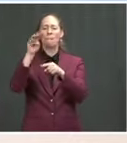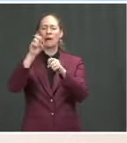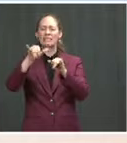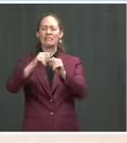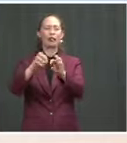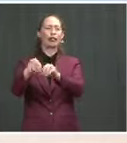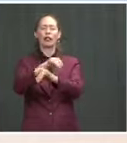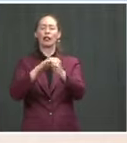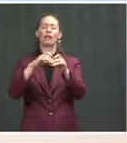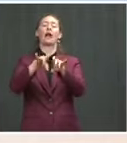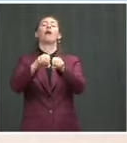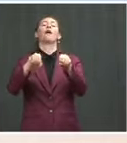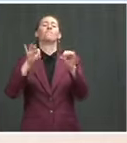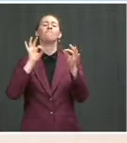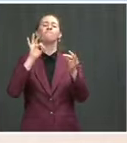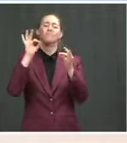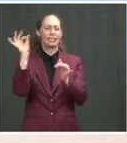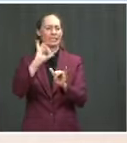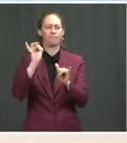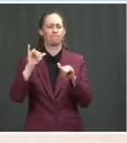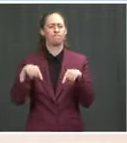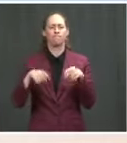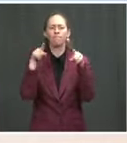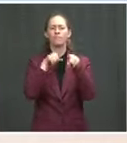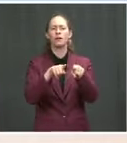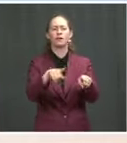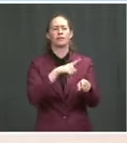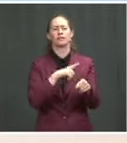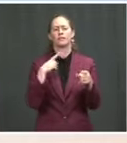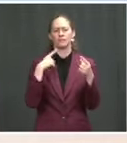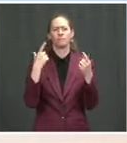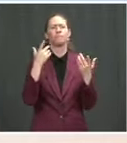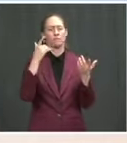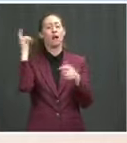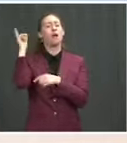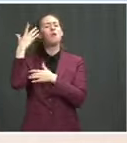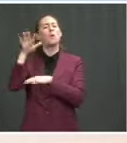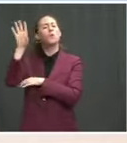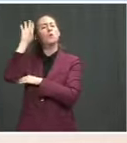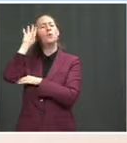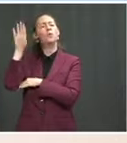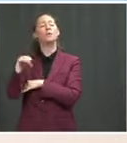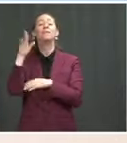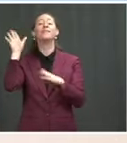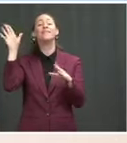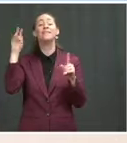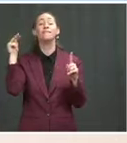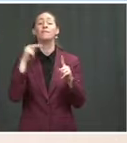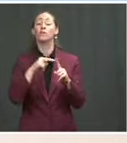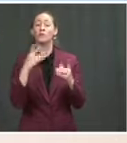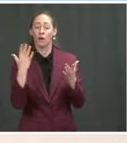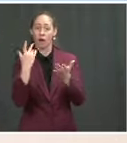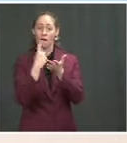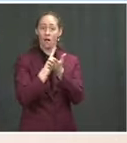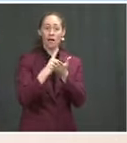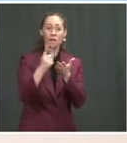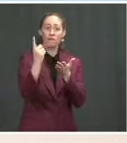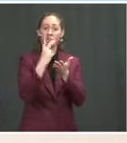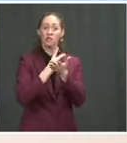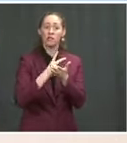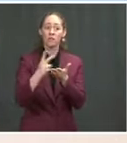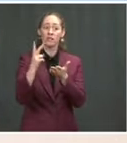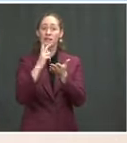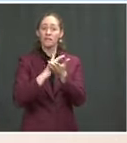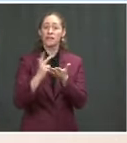time is unlimited. And he would like, it is not weeks in his view in terms of moving forward and seeing if there's a bipartisan path